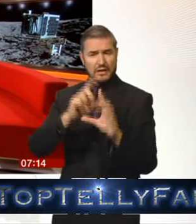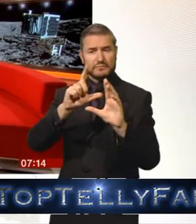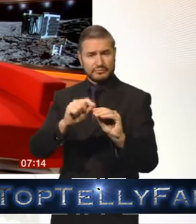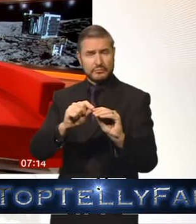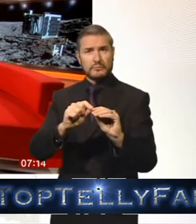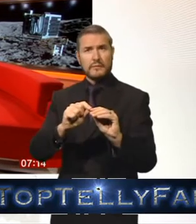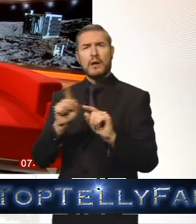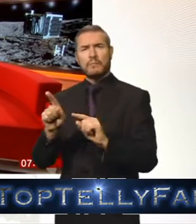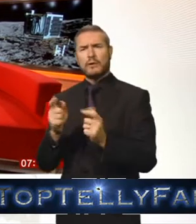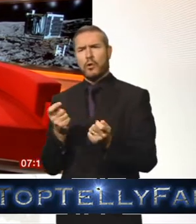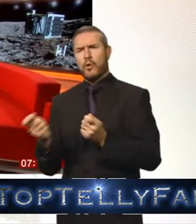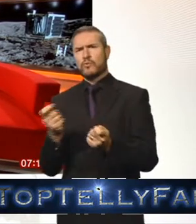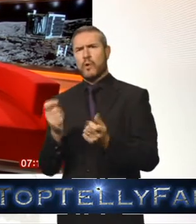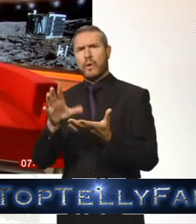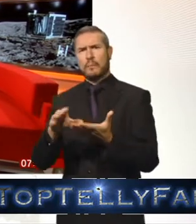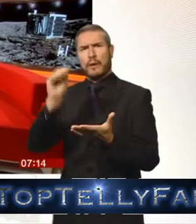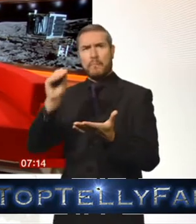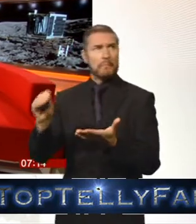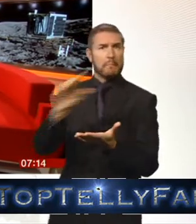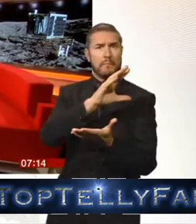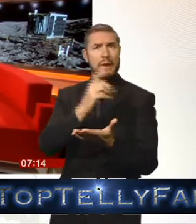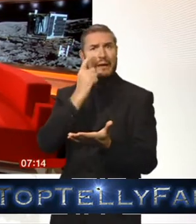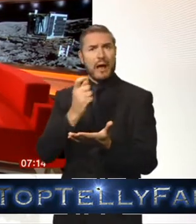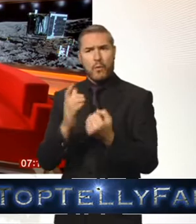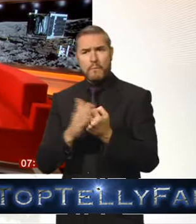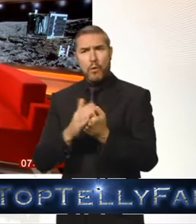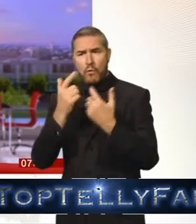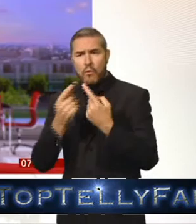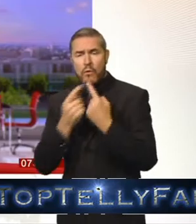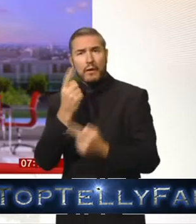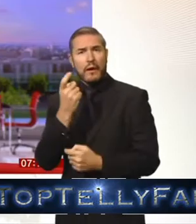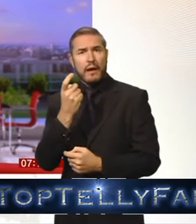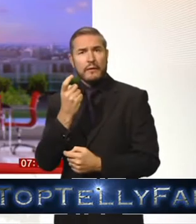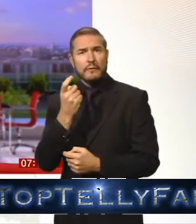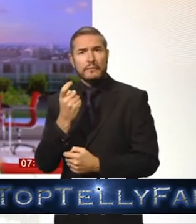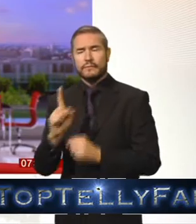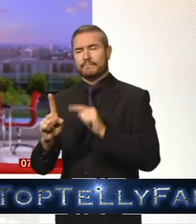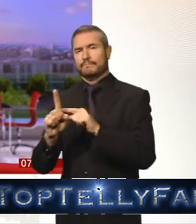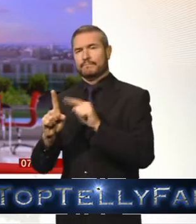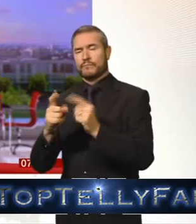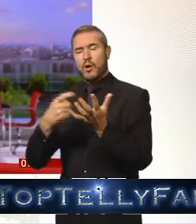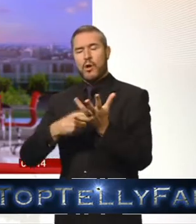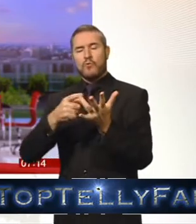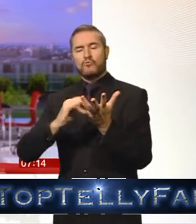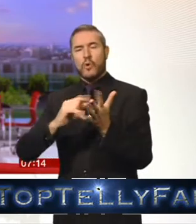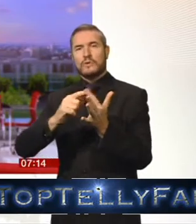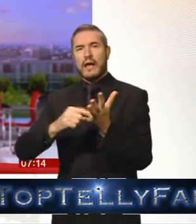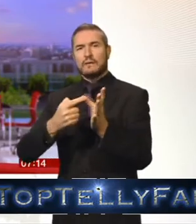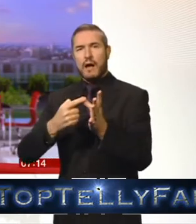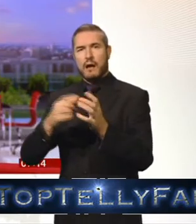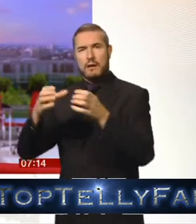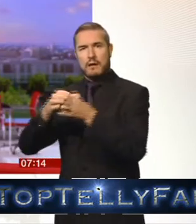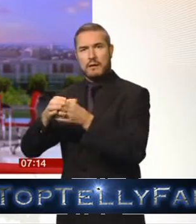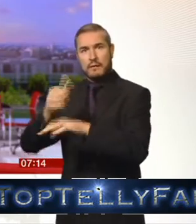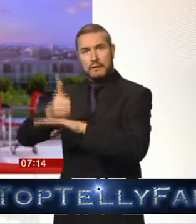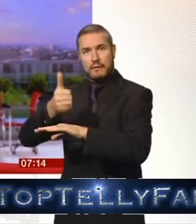craft can that do anything can that go anywhere can it do any more work Rosetta is actually going to be that it's the main workhorse of the mission it was always meant to be